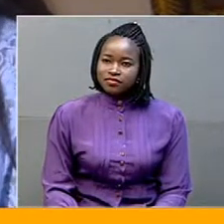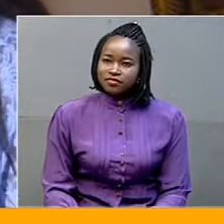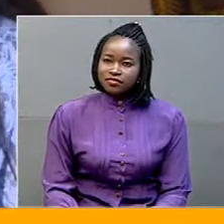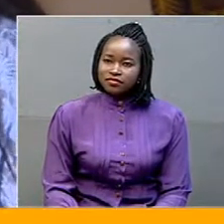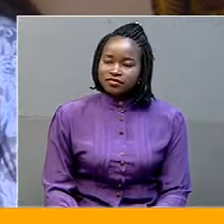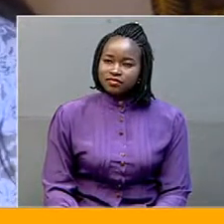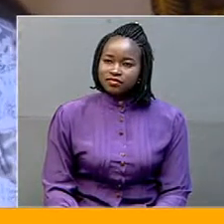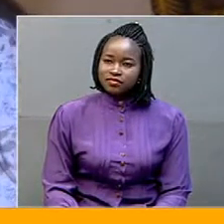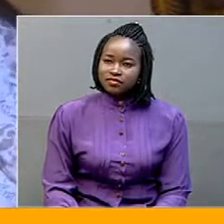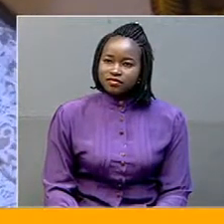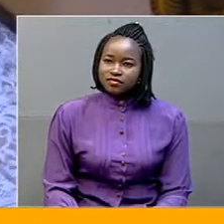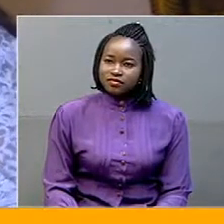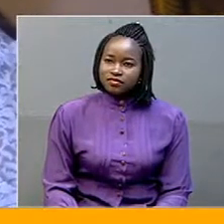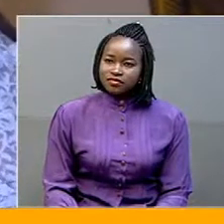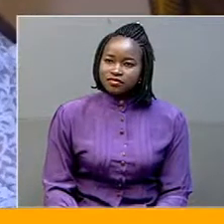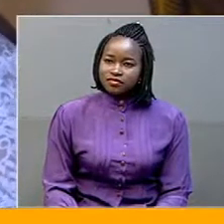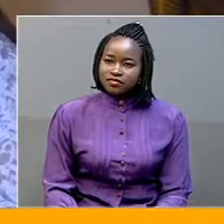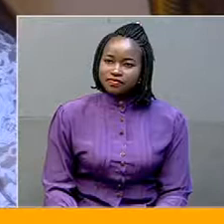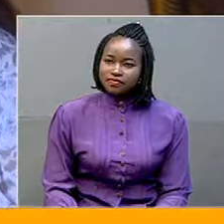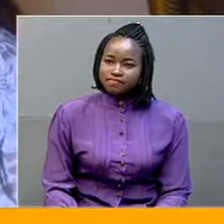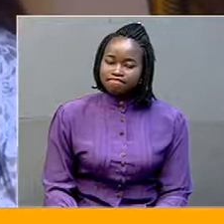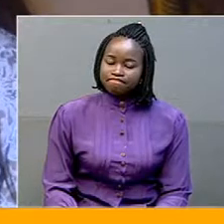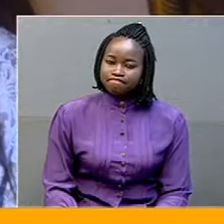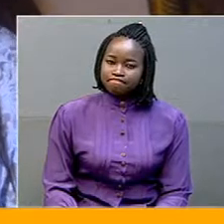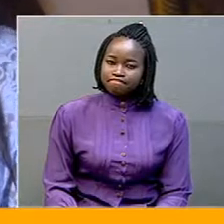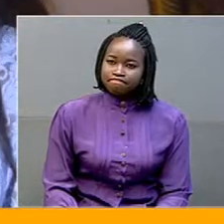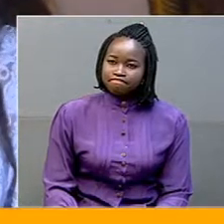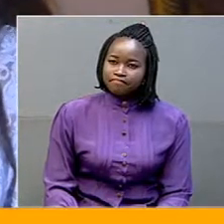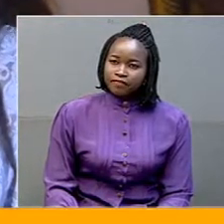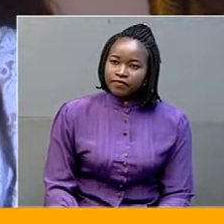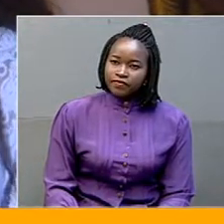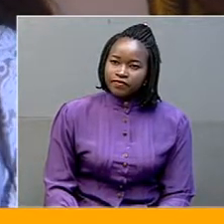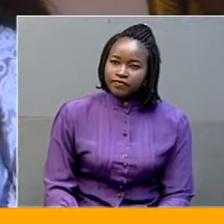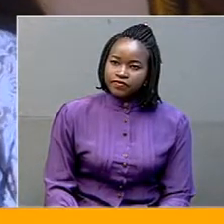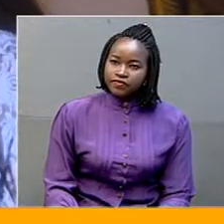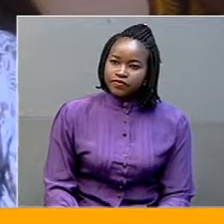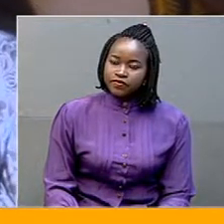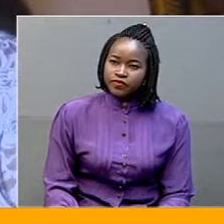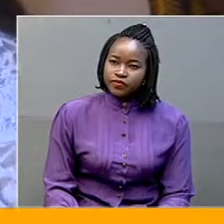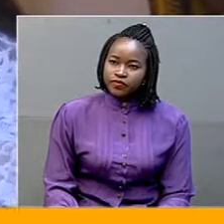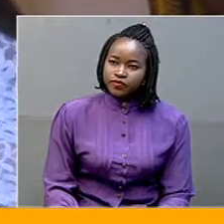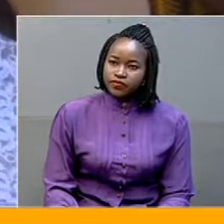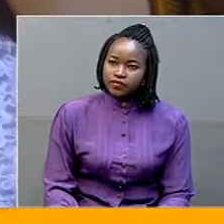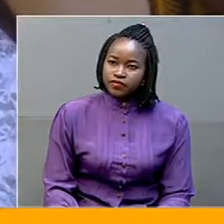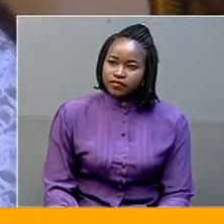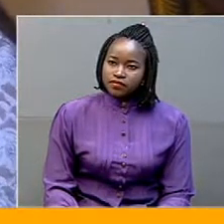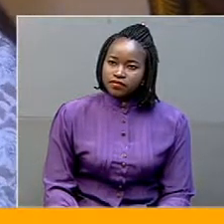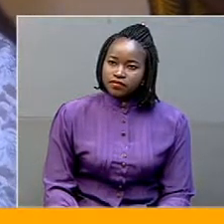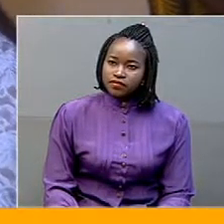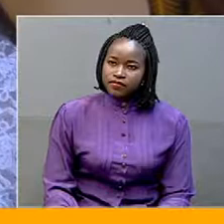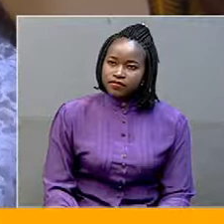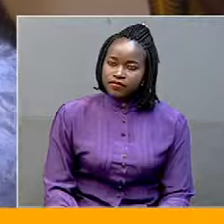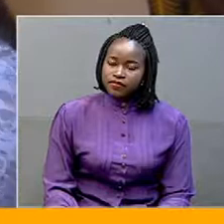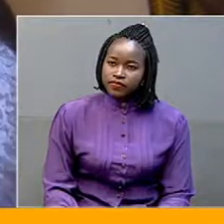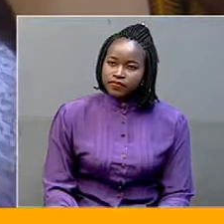adopt the United Nations as a lawyer to organize resources for all the countries affected by refugees in